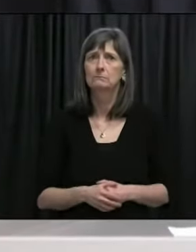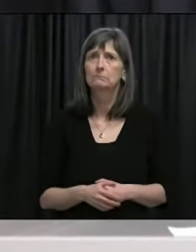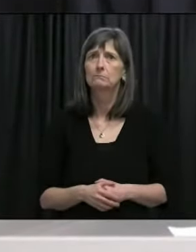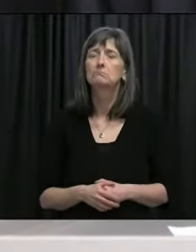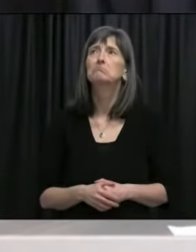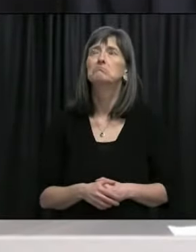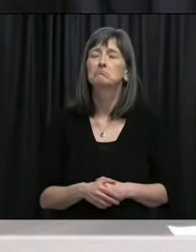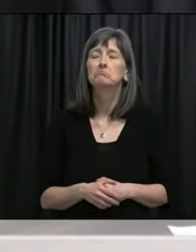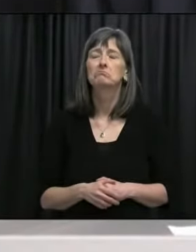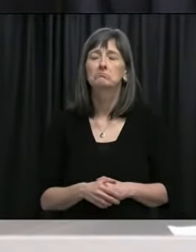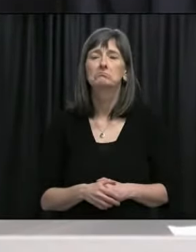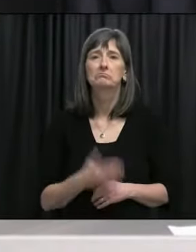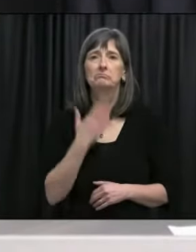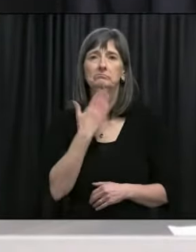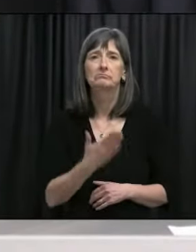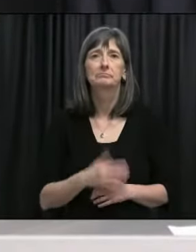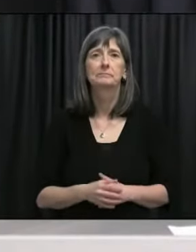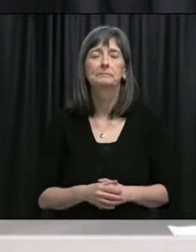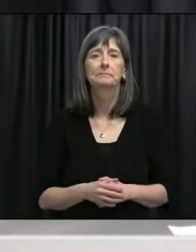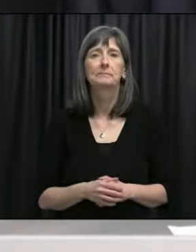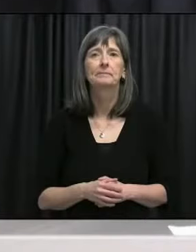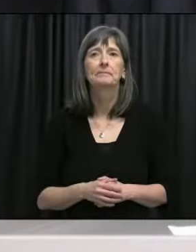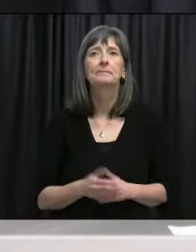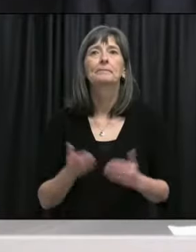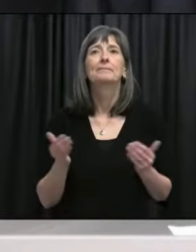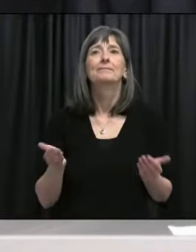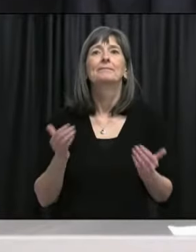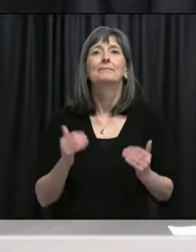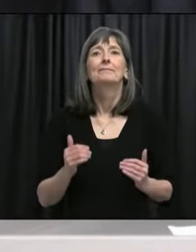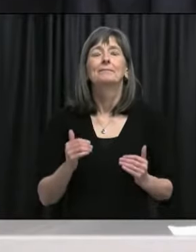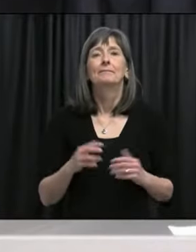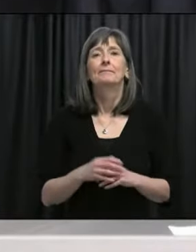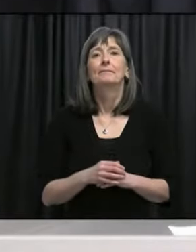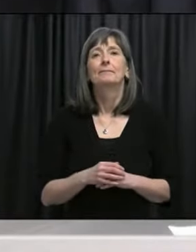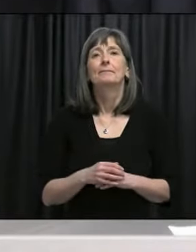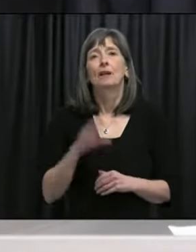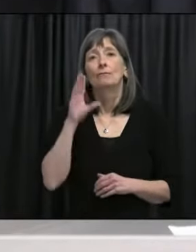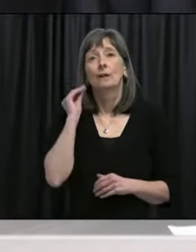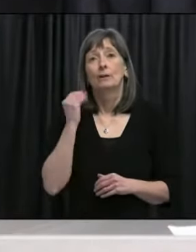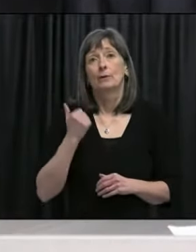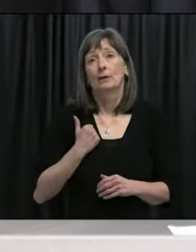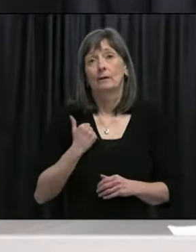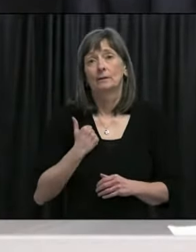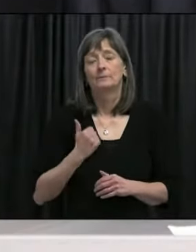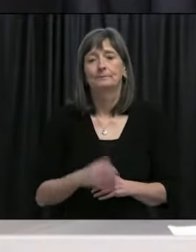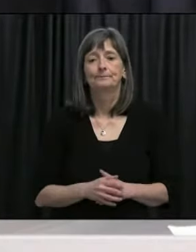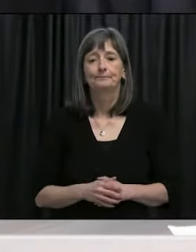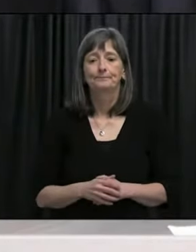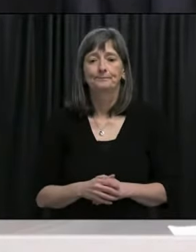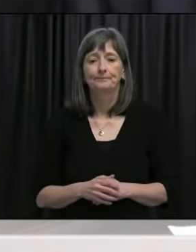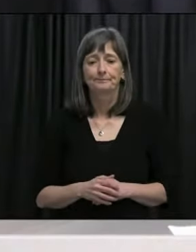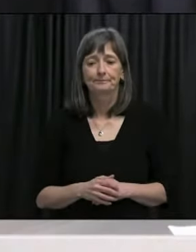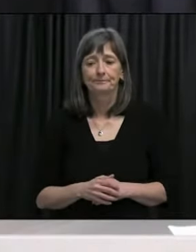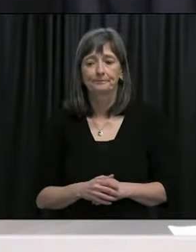Thank you. Our next questions are from Patrick Butler with Radio Canada. Please go ahead.